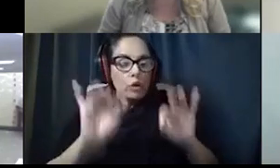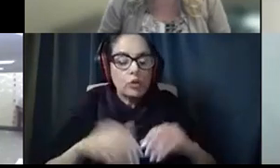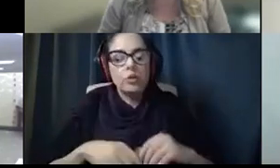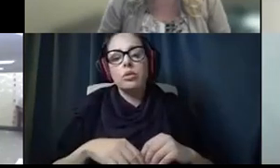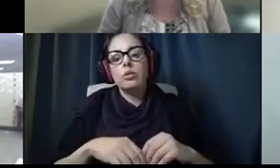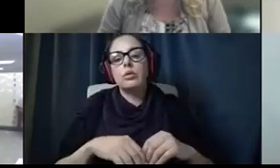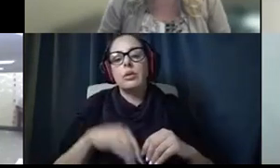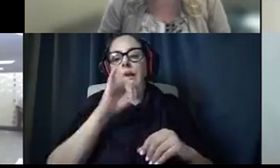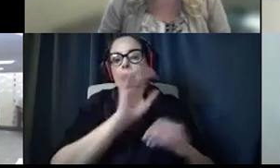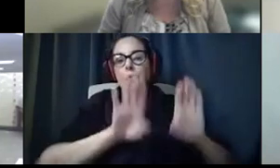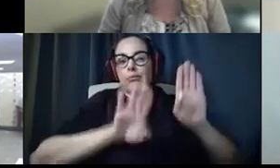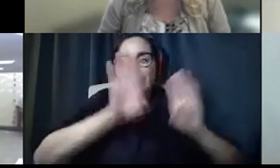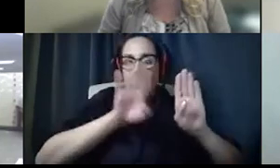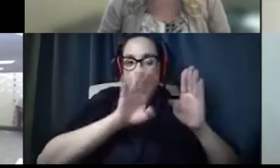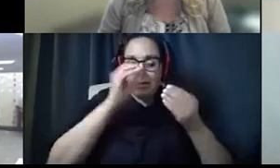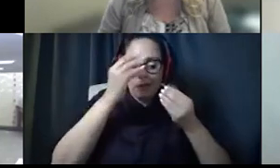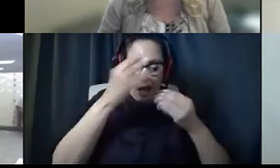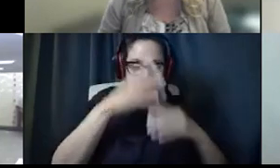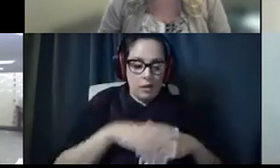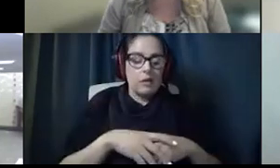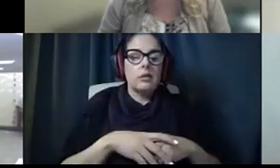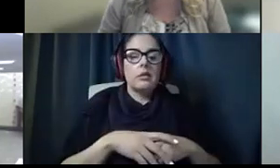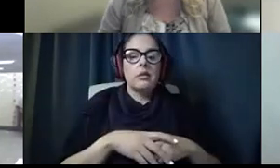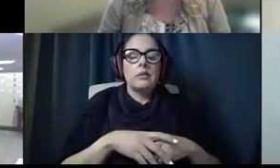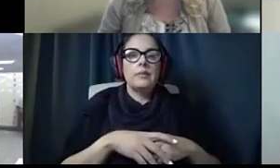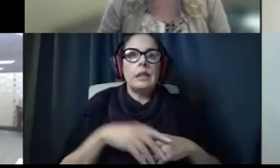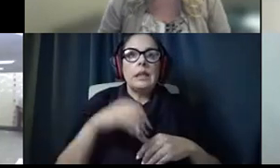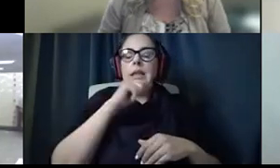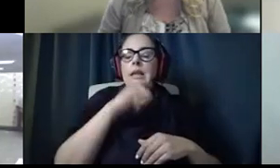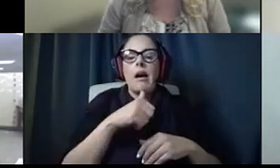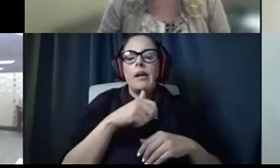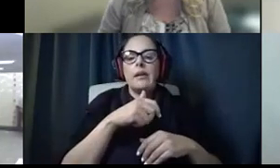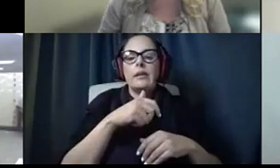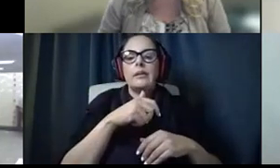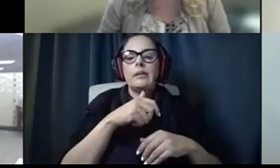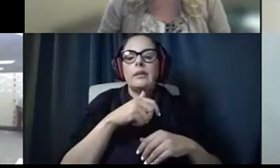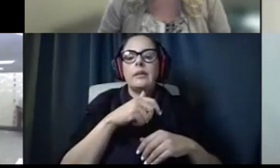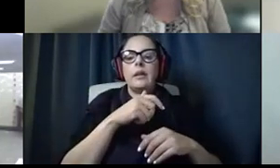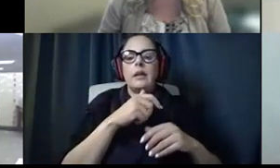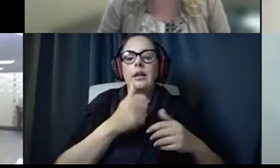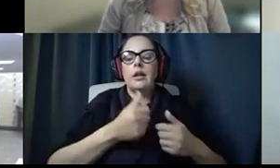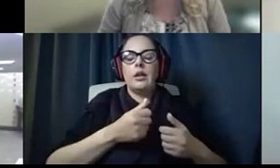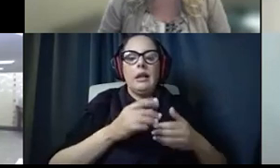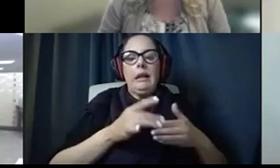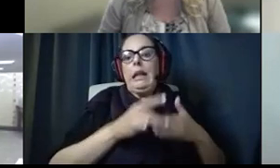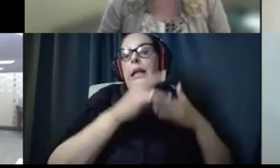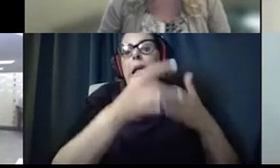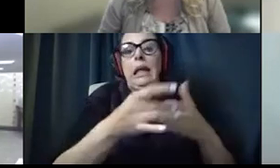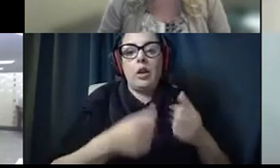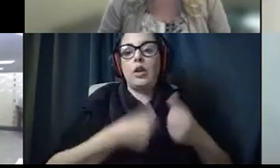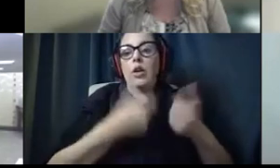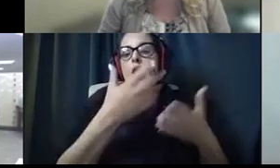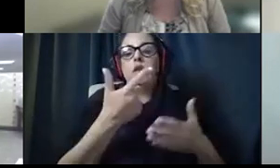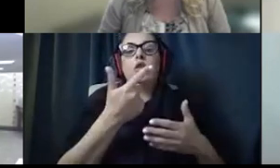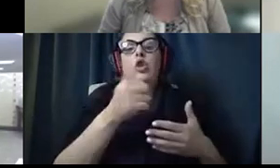That poll data isn't going to drive grant projects. So